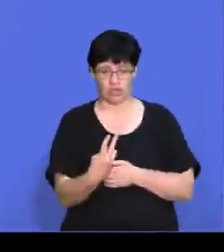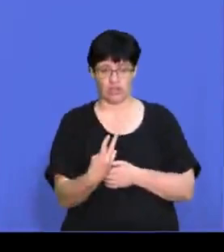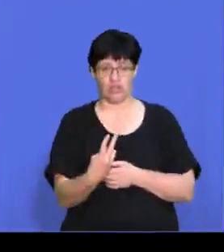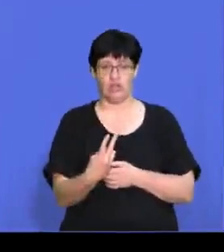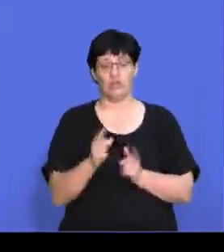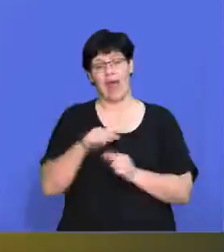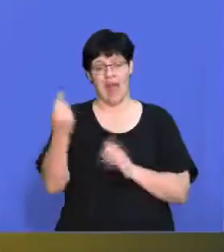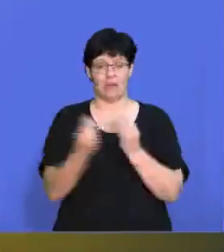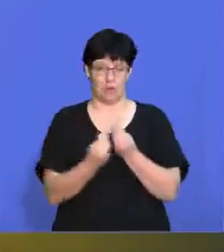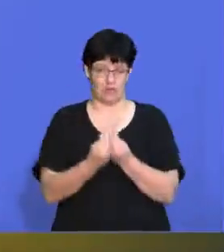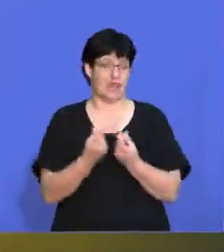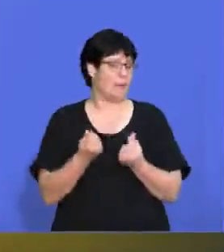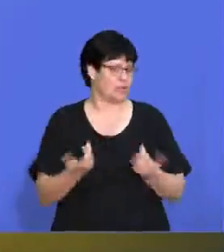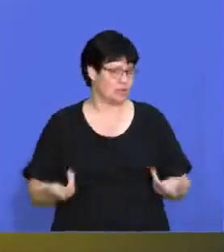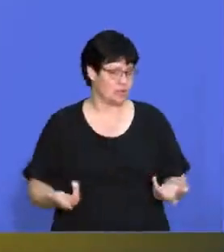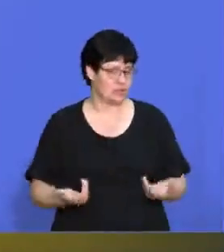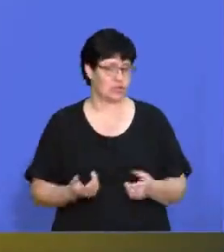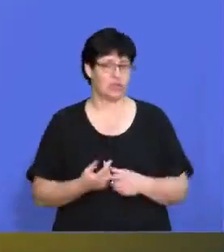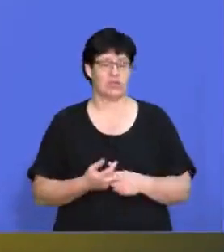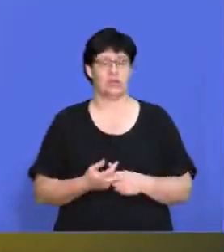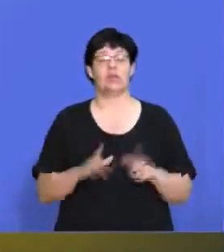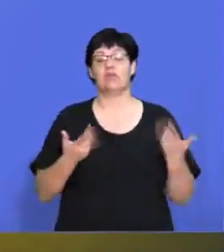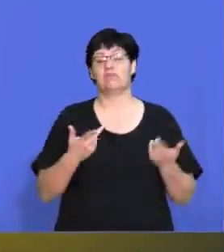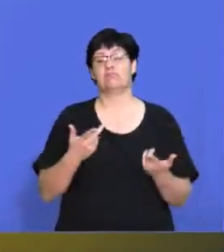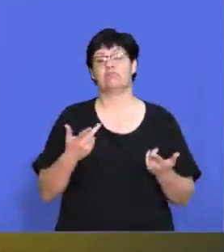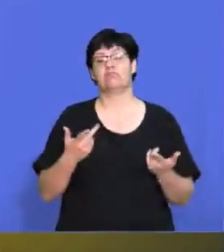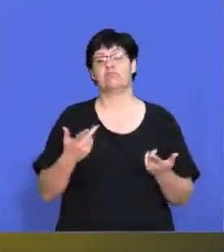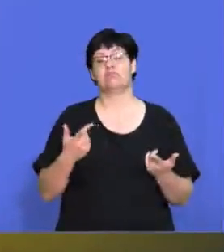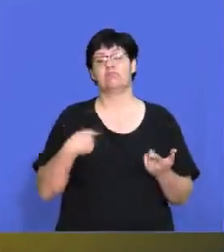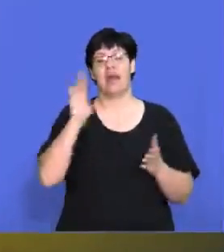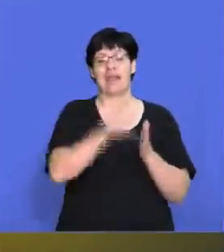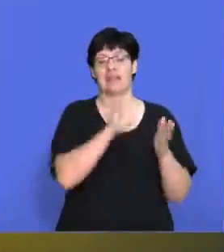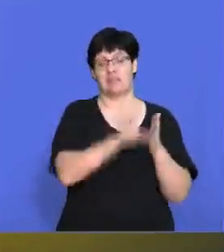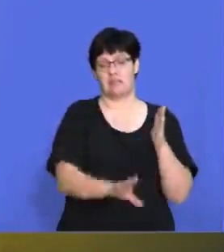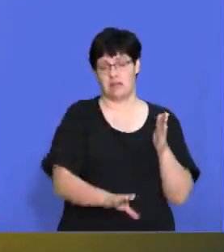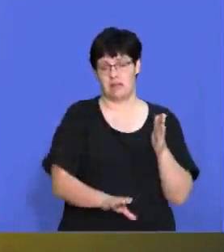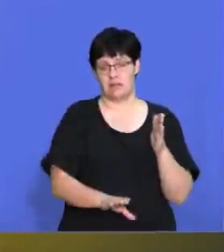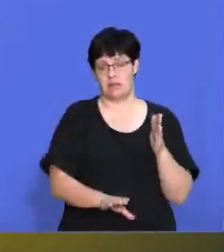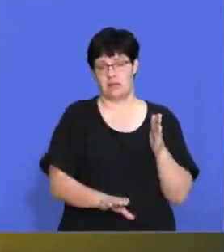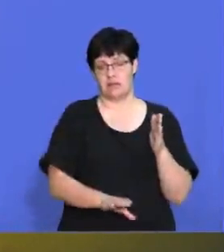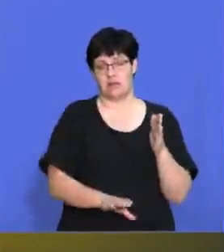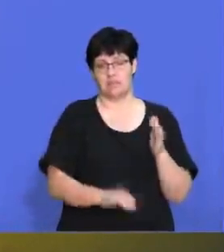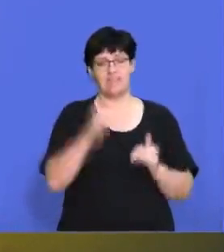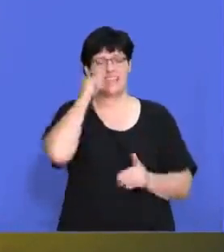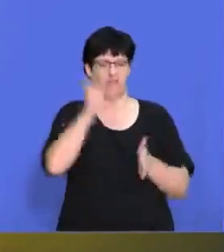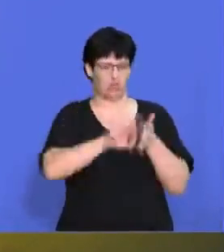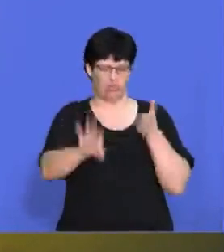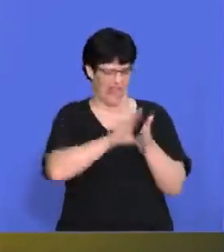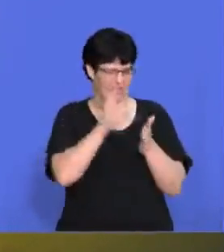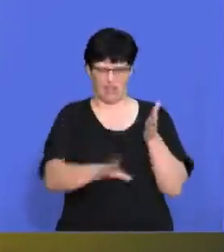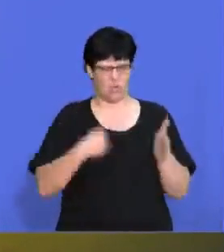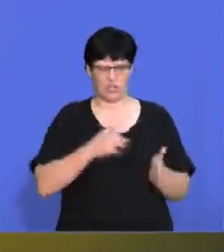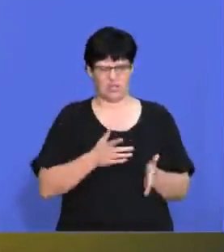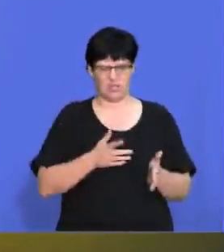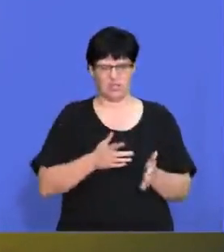products. So if I want to cancel my cell phone contract, I'm going to unfortunately